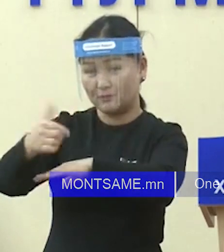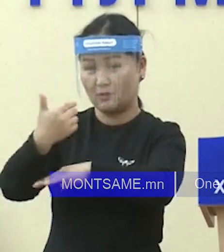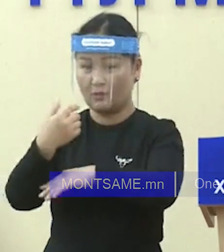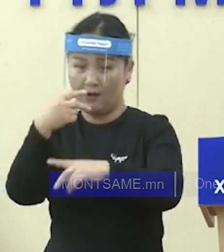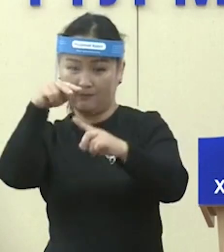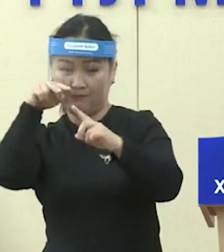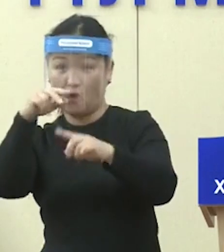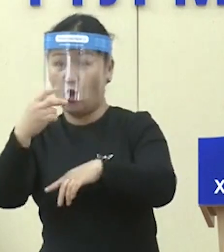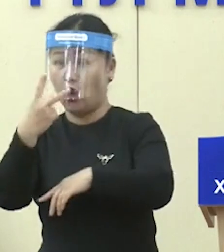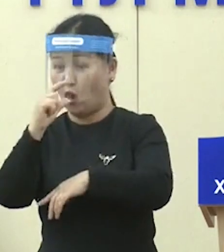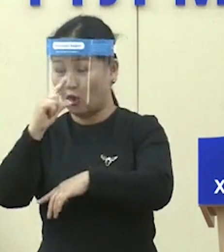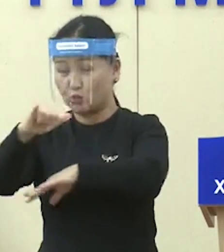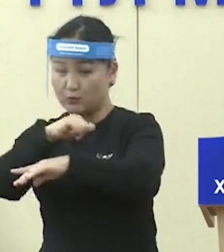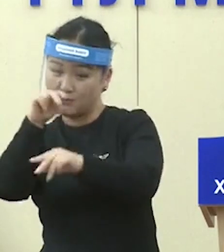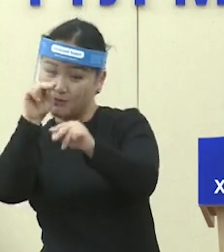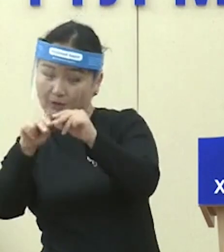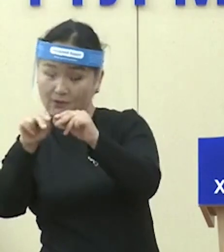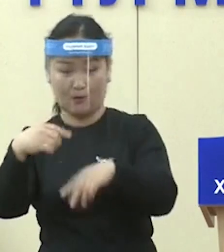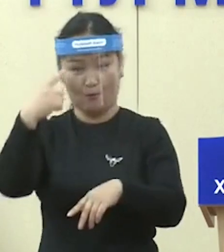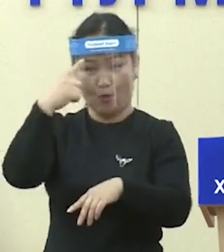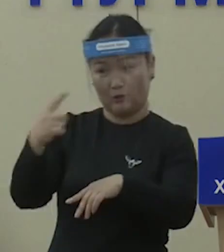while 16 are in serious state